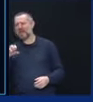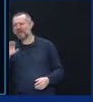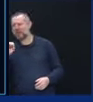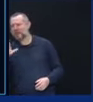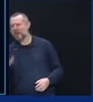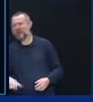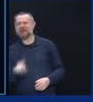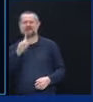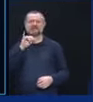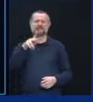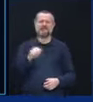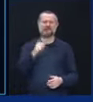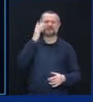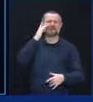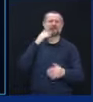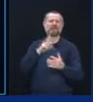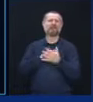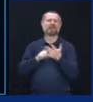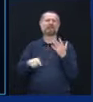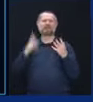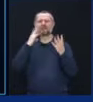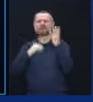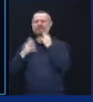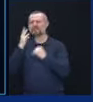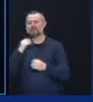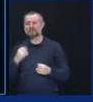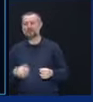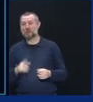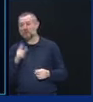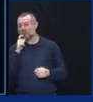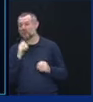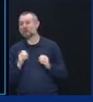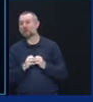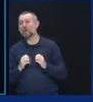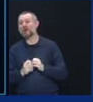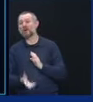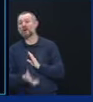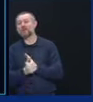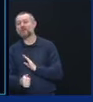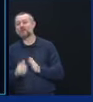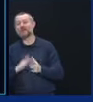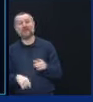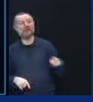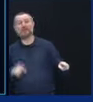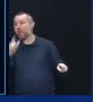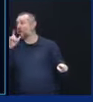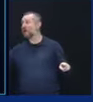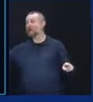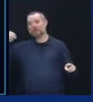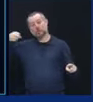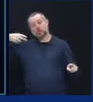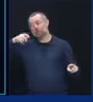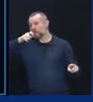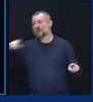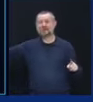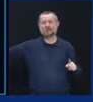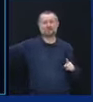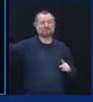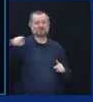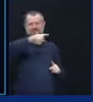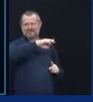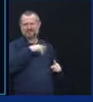couldn't find a more qualified man to do this at this time than Dr. Zucker.